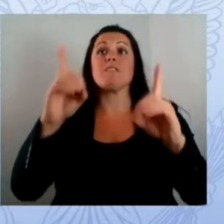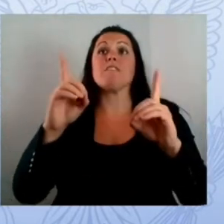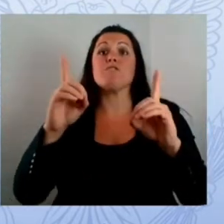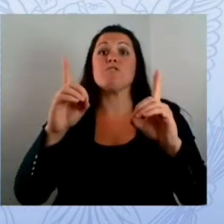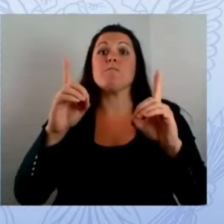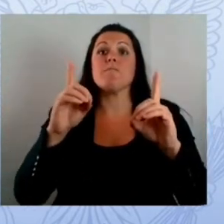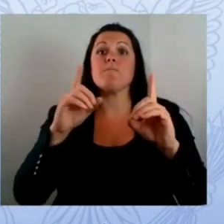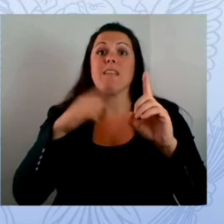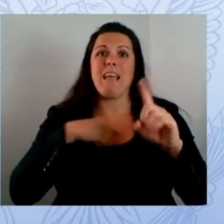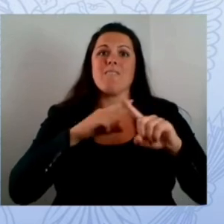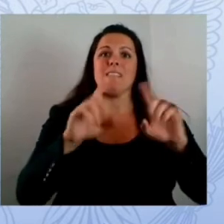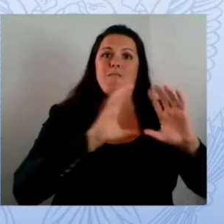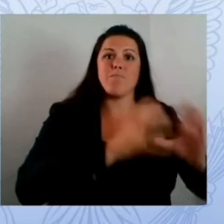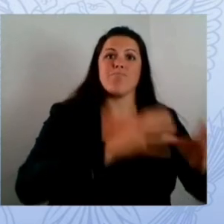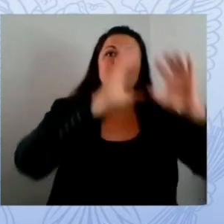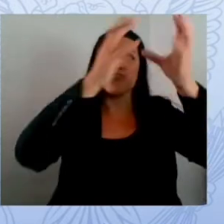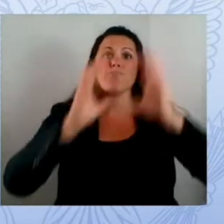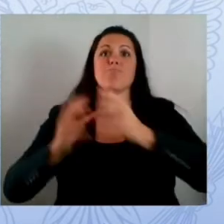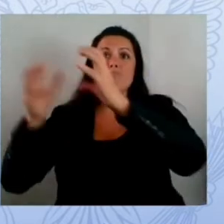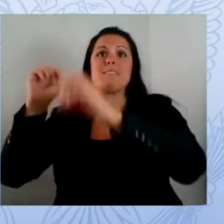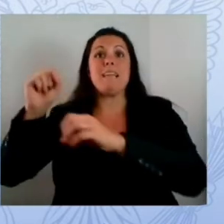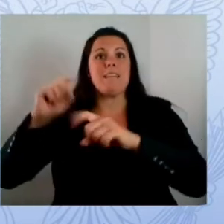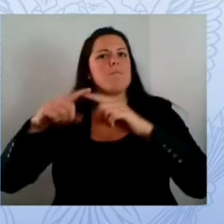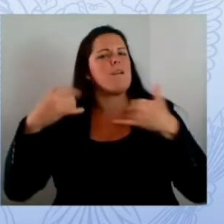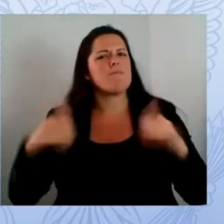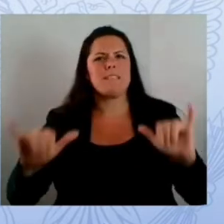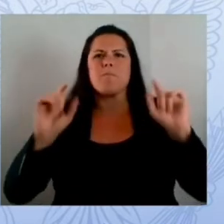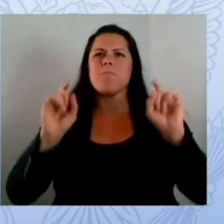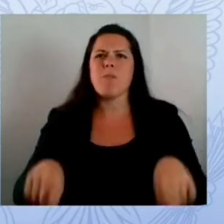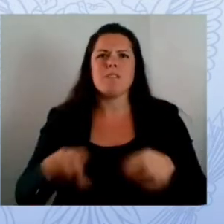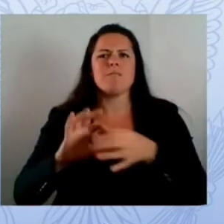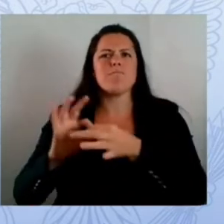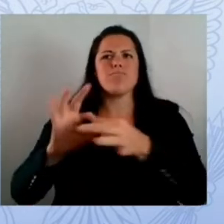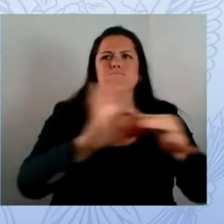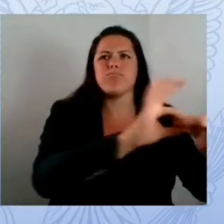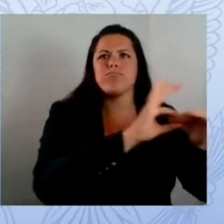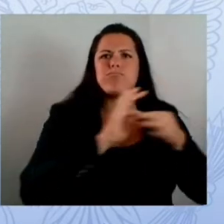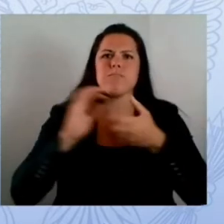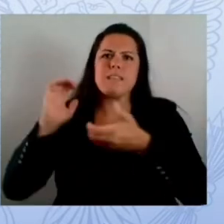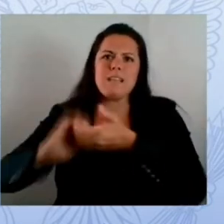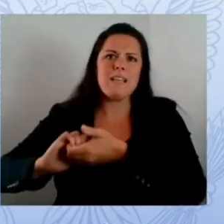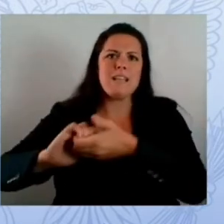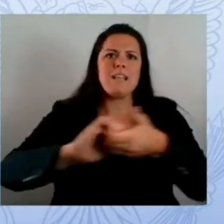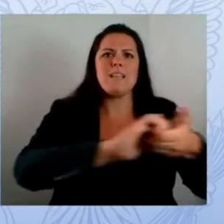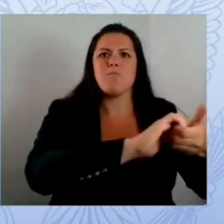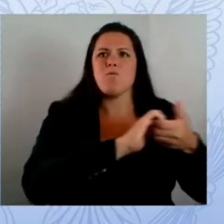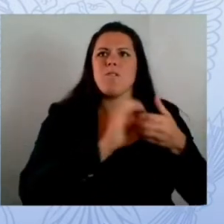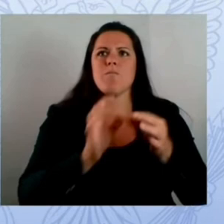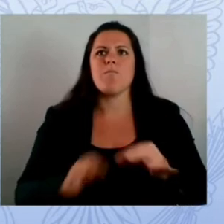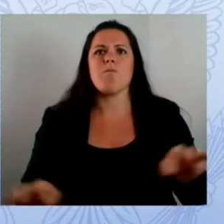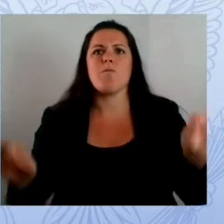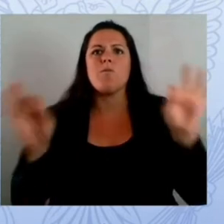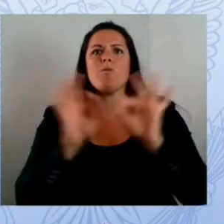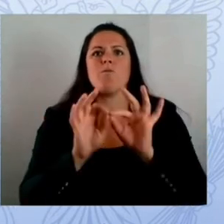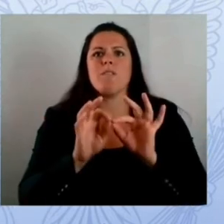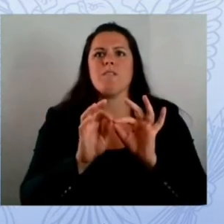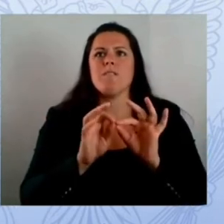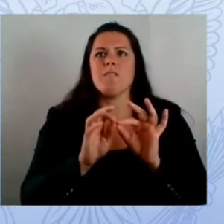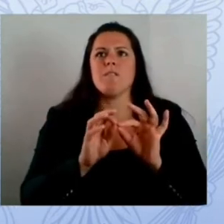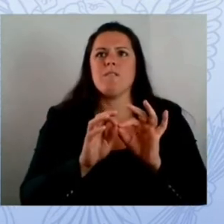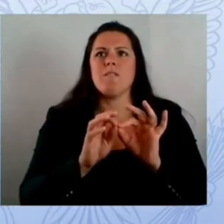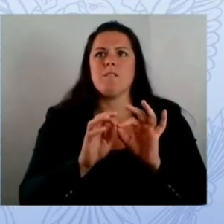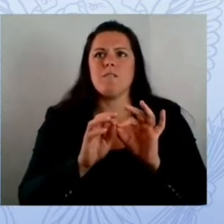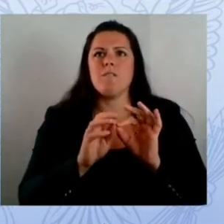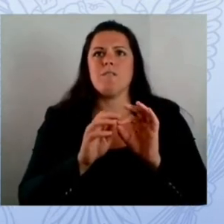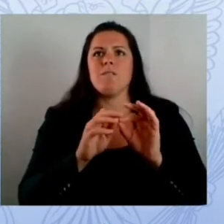today are the many many frontline defenders who are back the reason why we all can be here by the way because they're doing